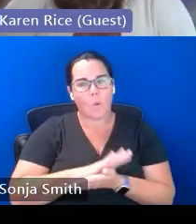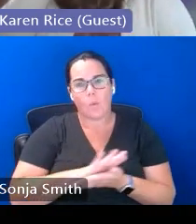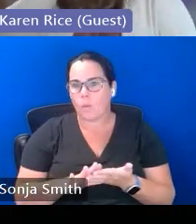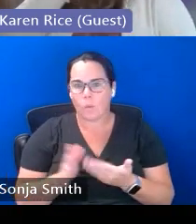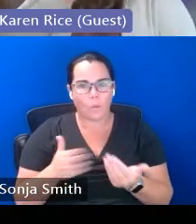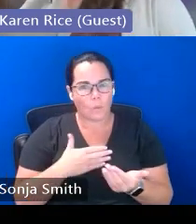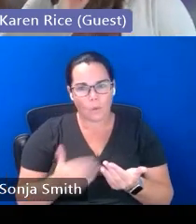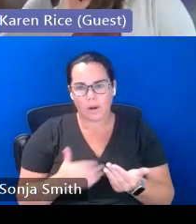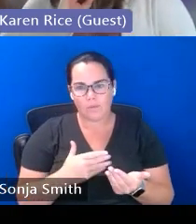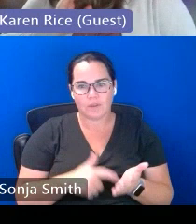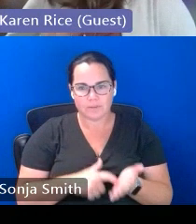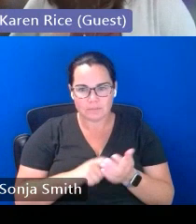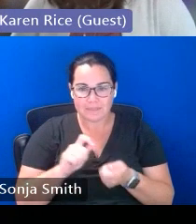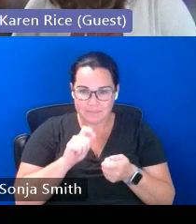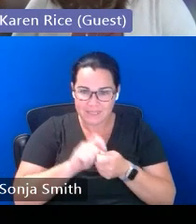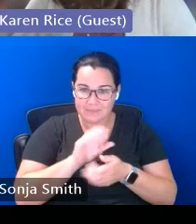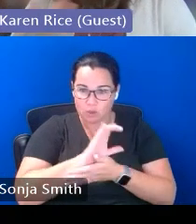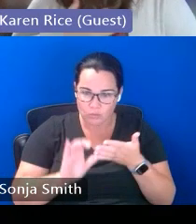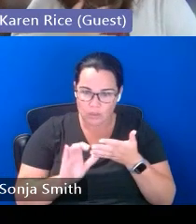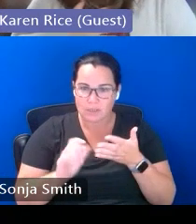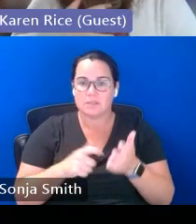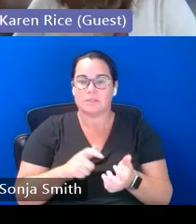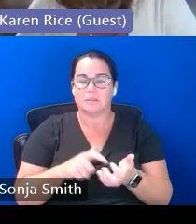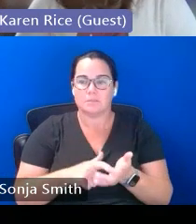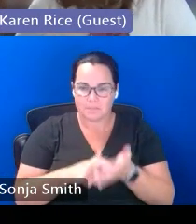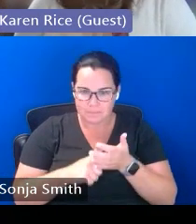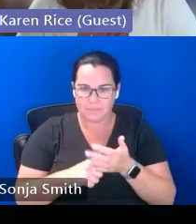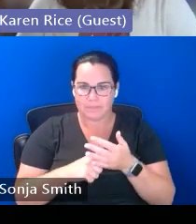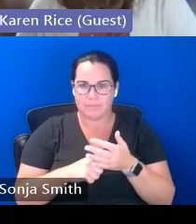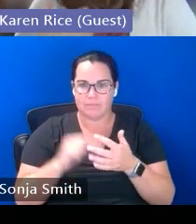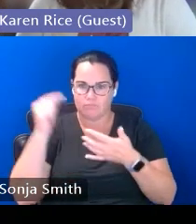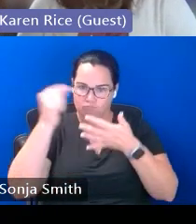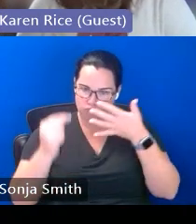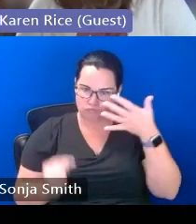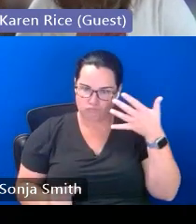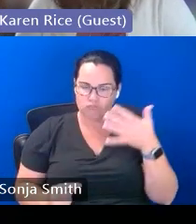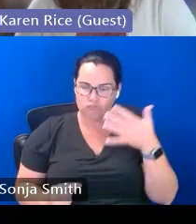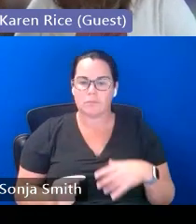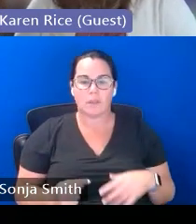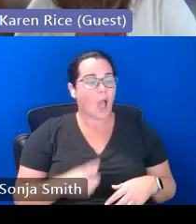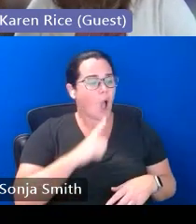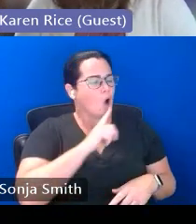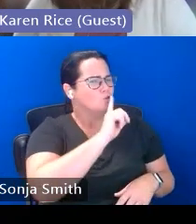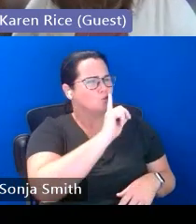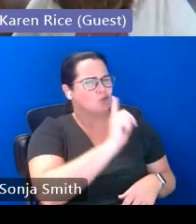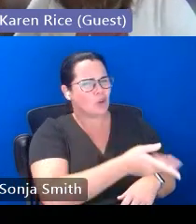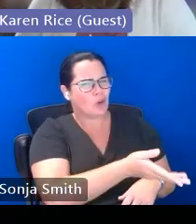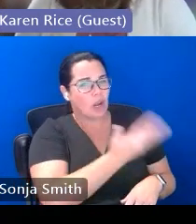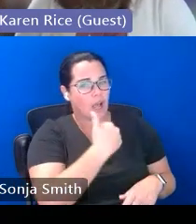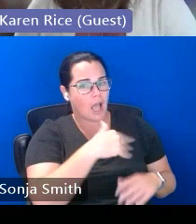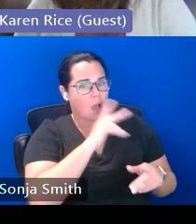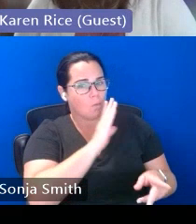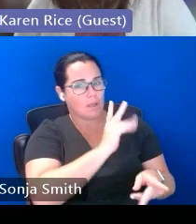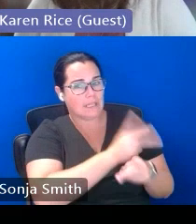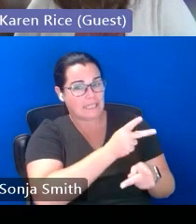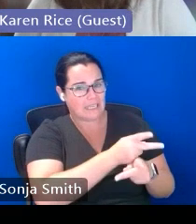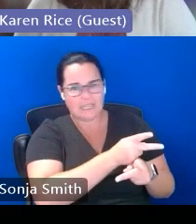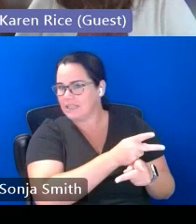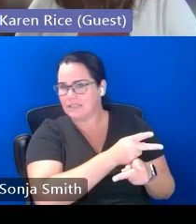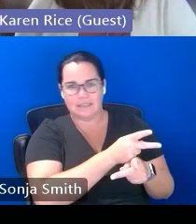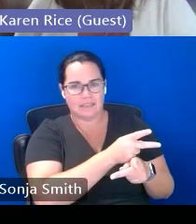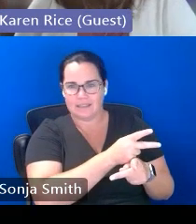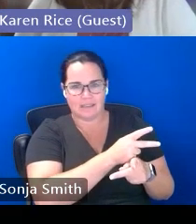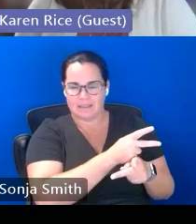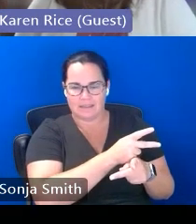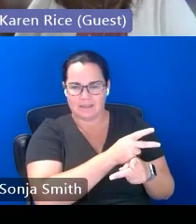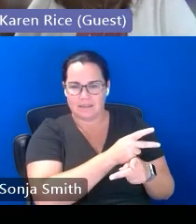criteria or conditions are so it's not just that they're saying yes i'll take you and i'll take care of you and again because they're not going through many